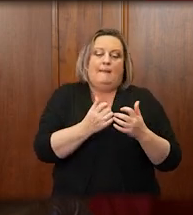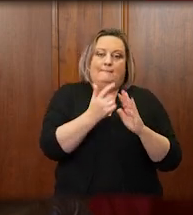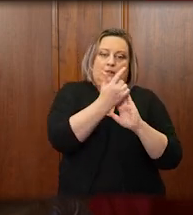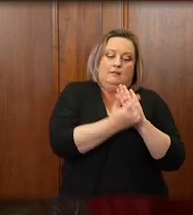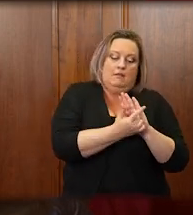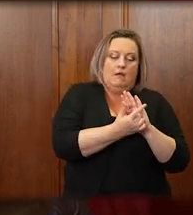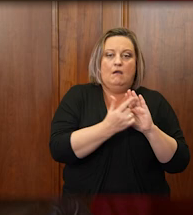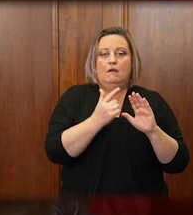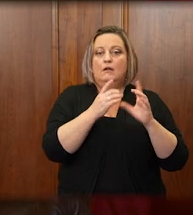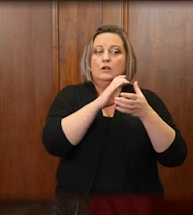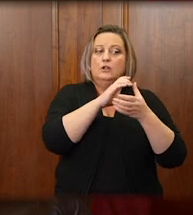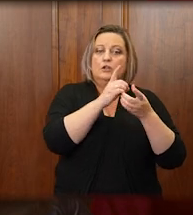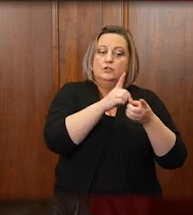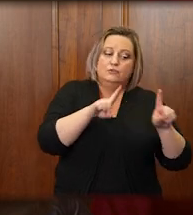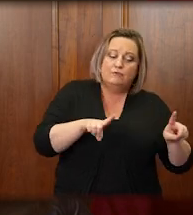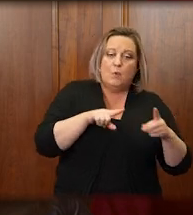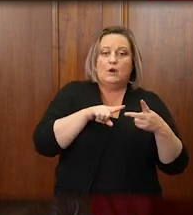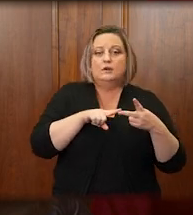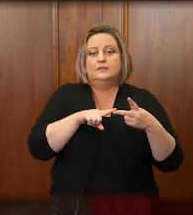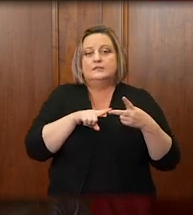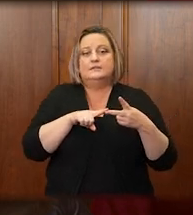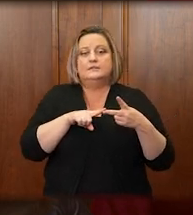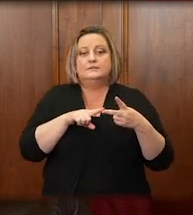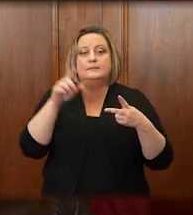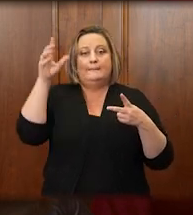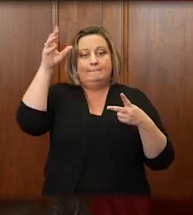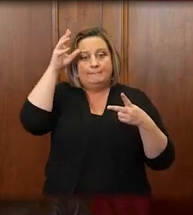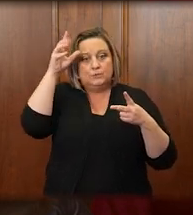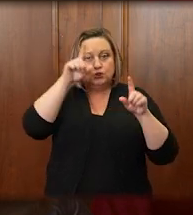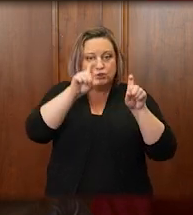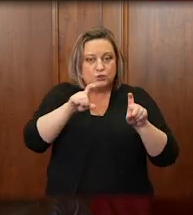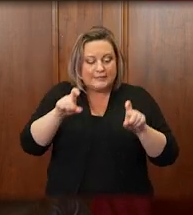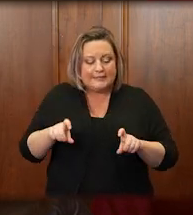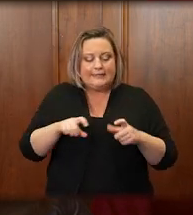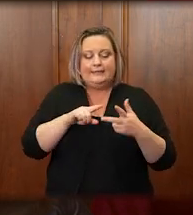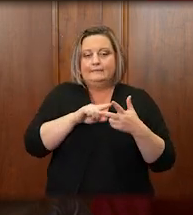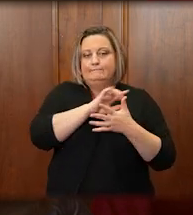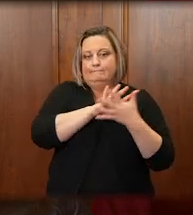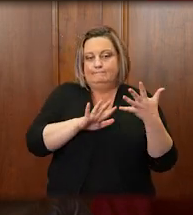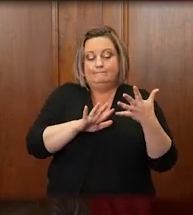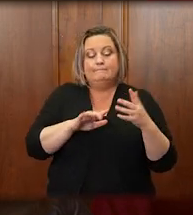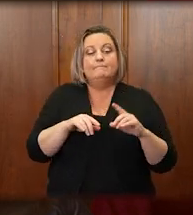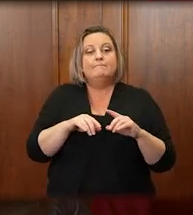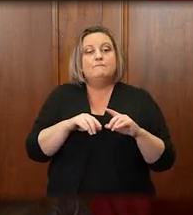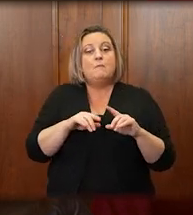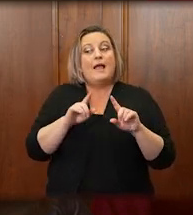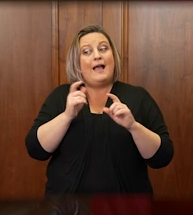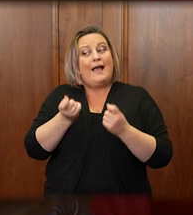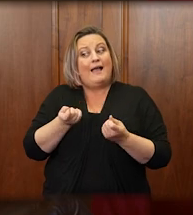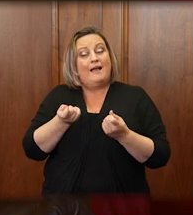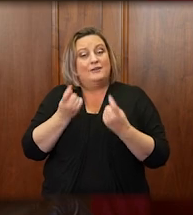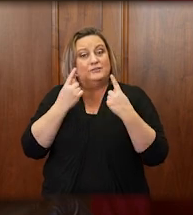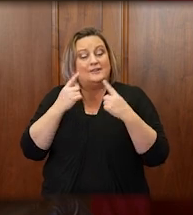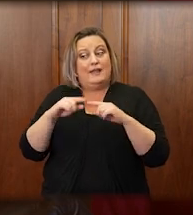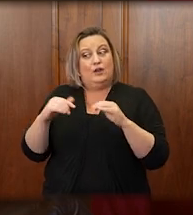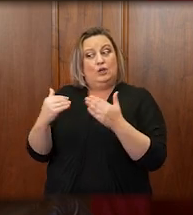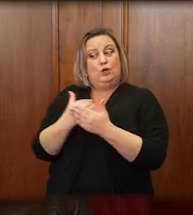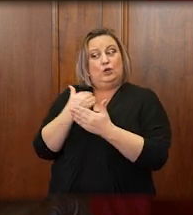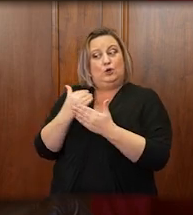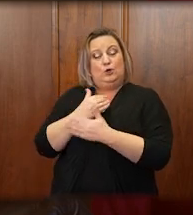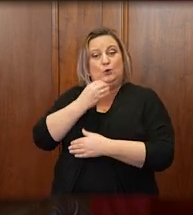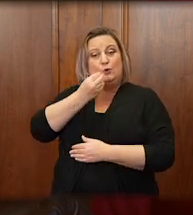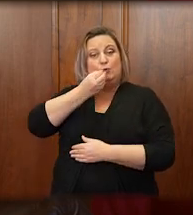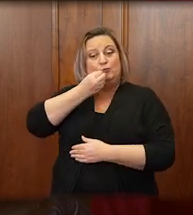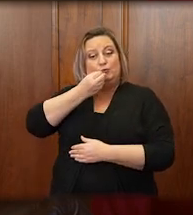child custody, and paternity. However, new food insecurity and employment data revealed